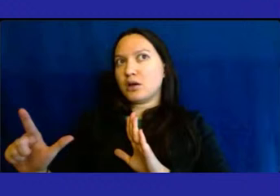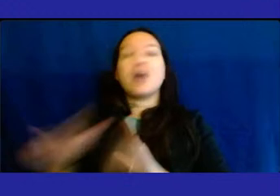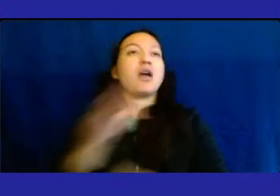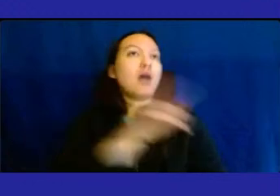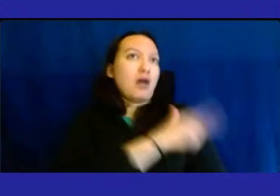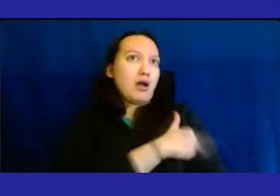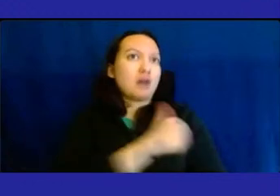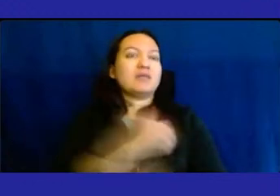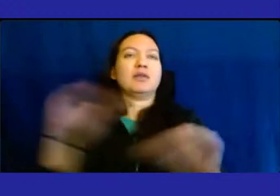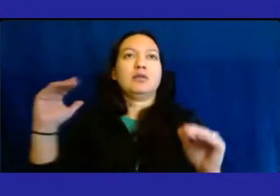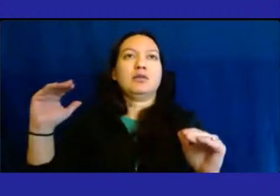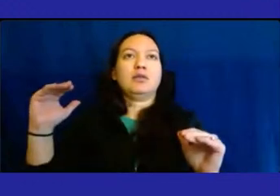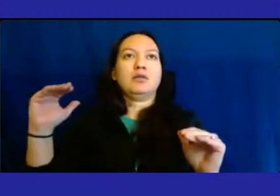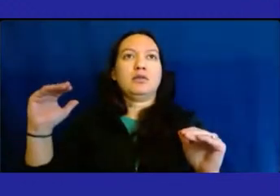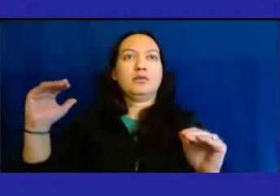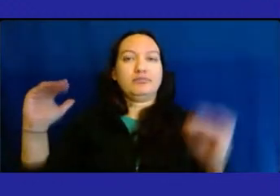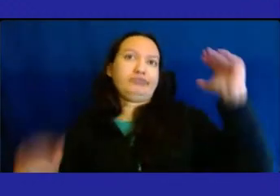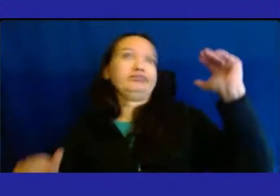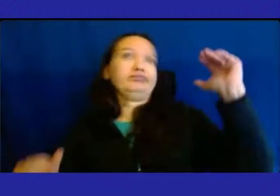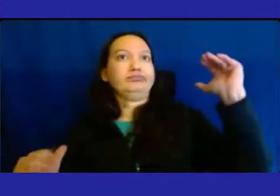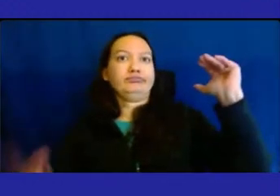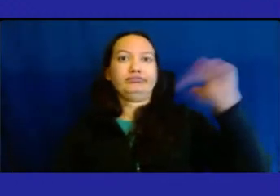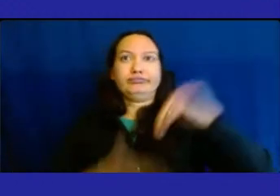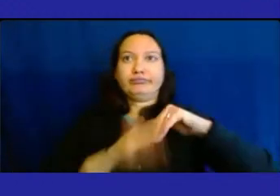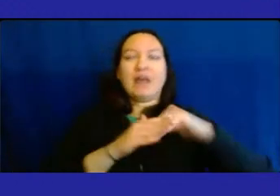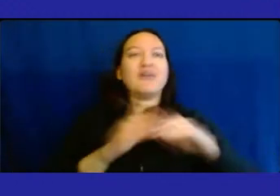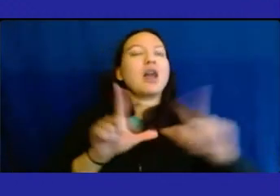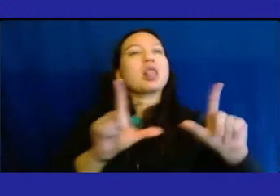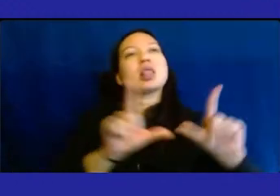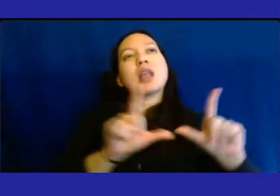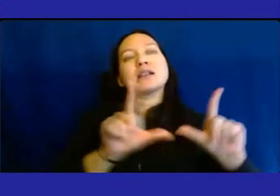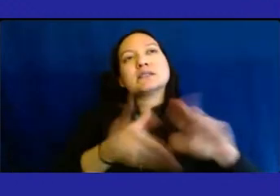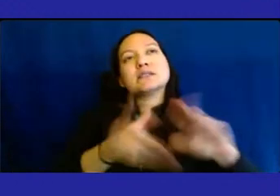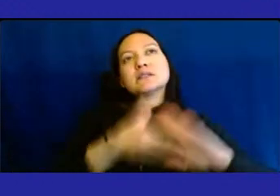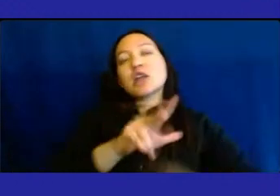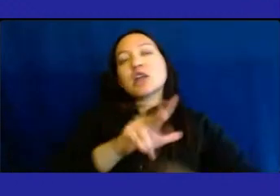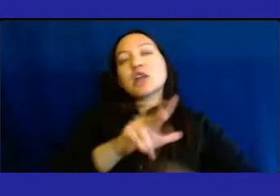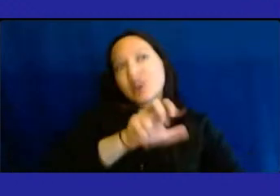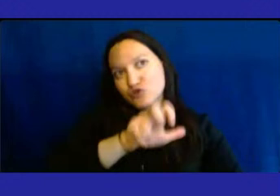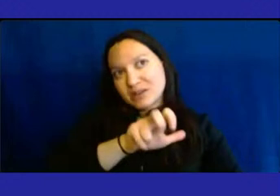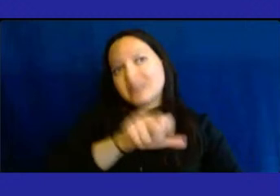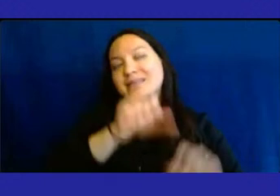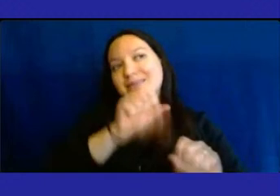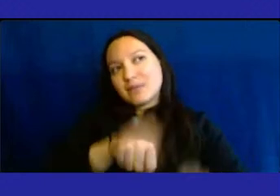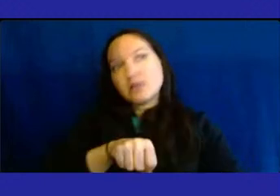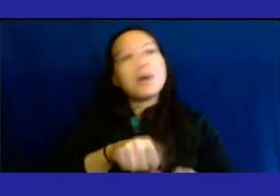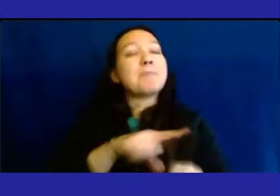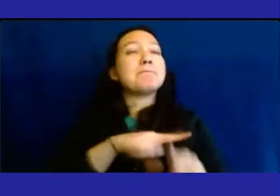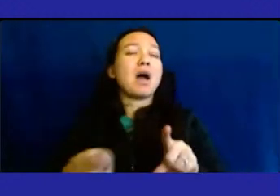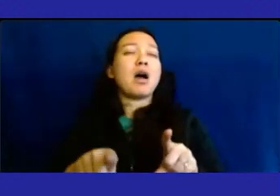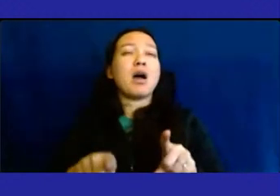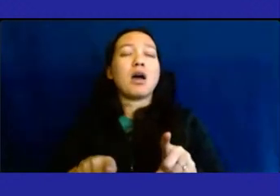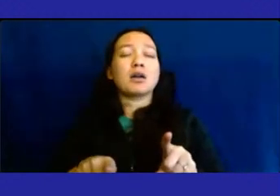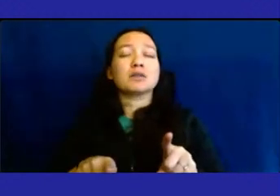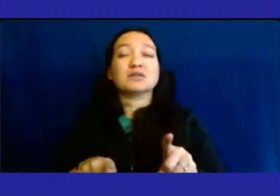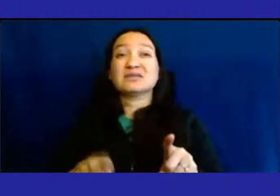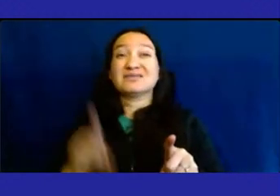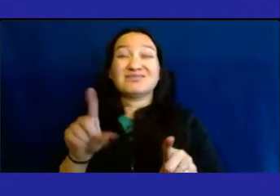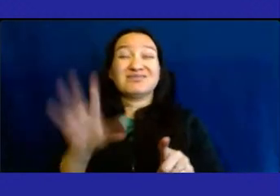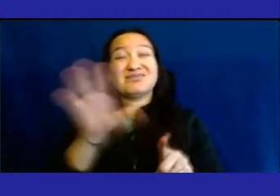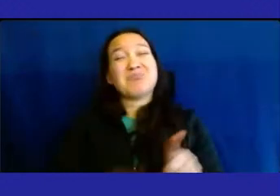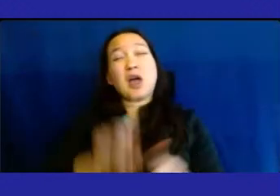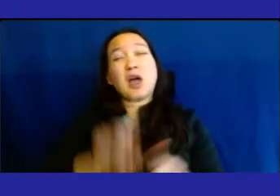operating license census of over 300, but of late they've had about 100